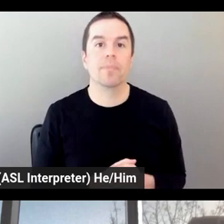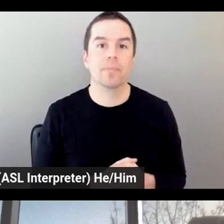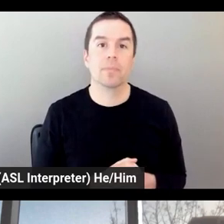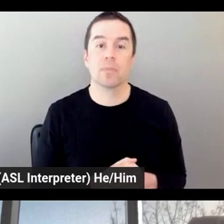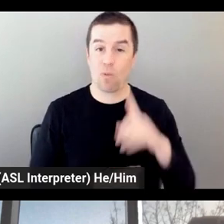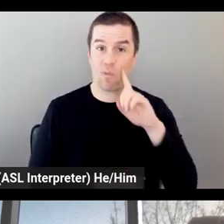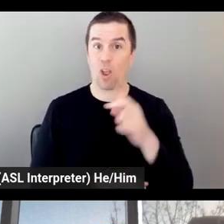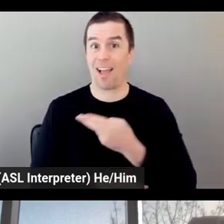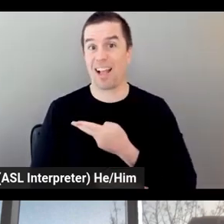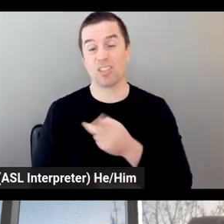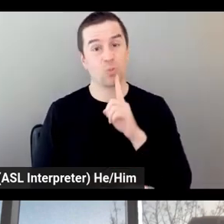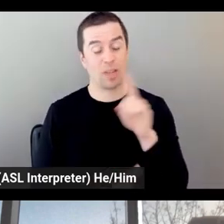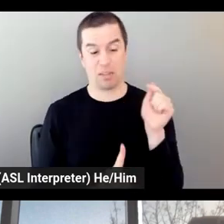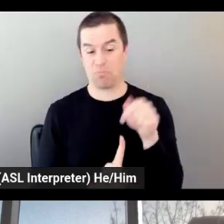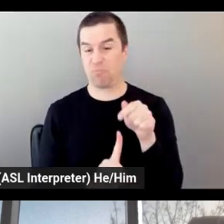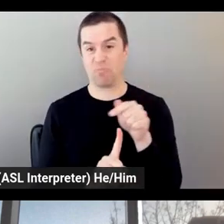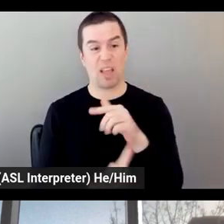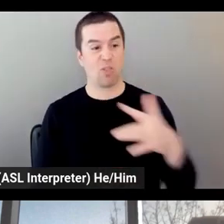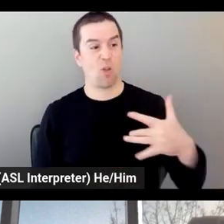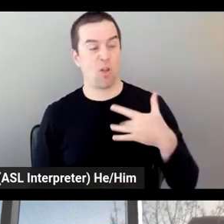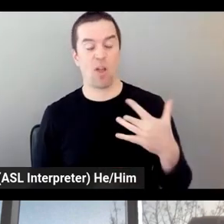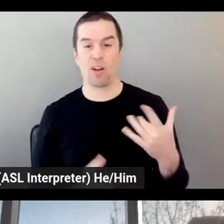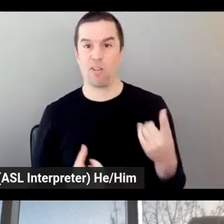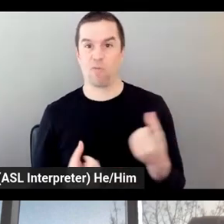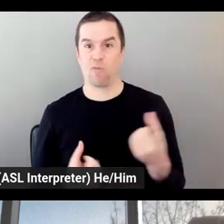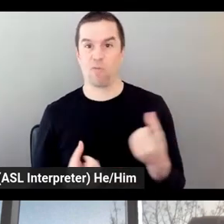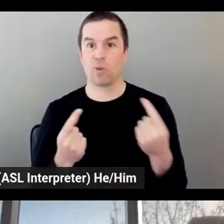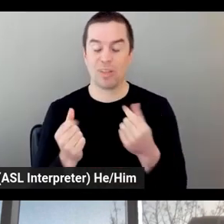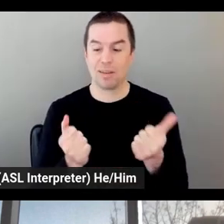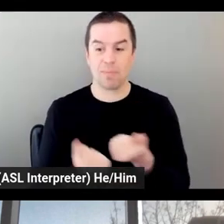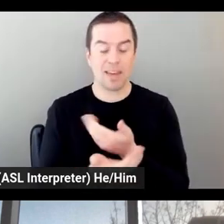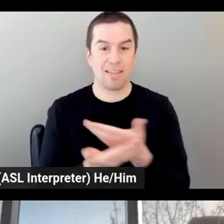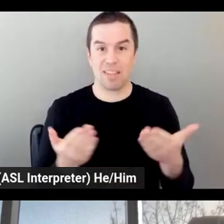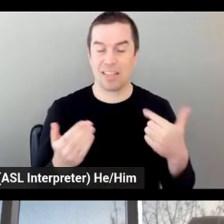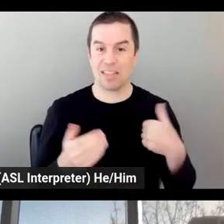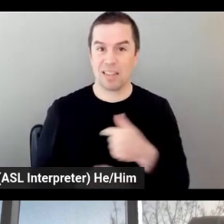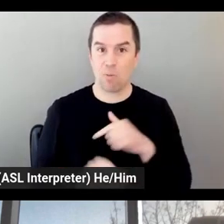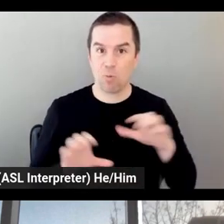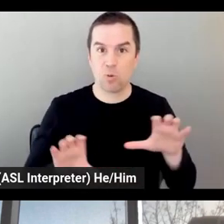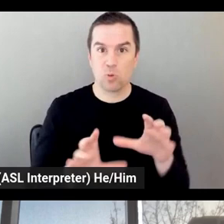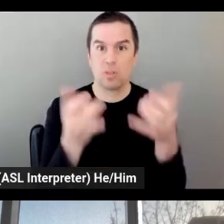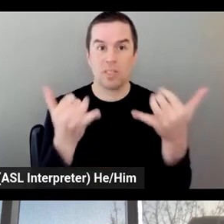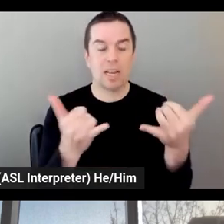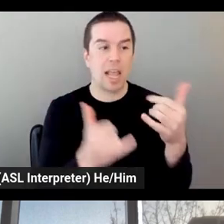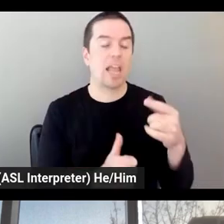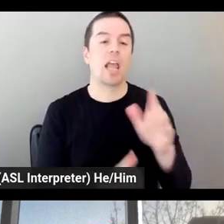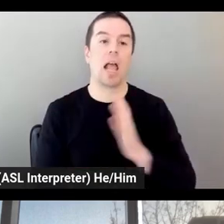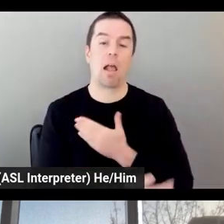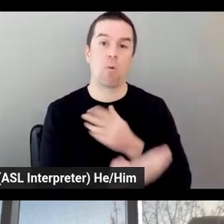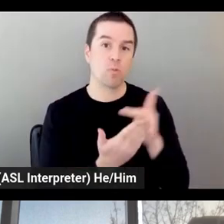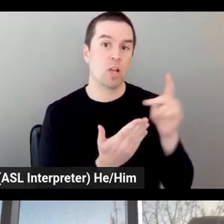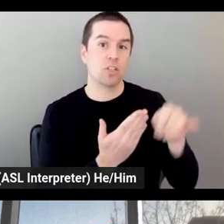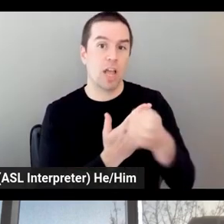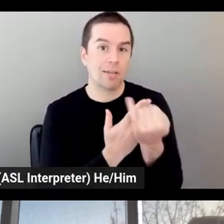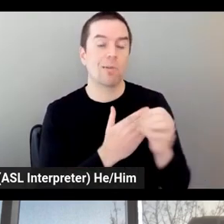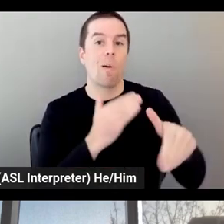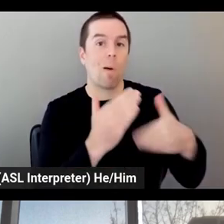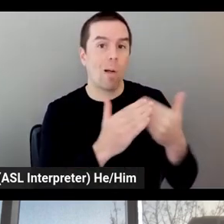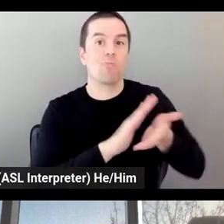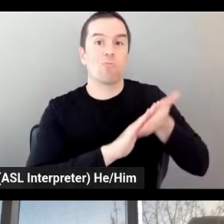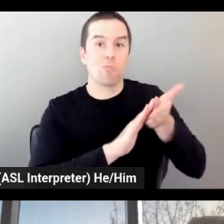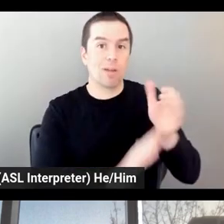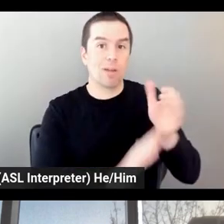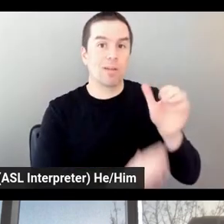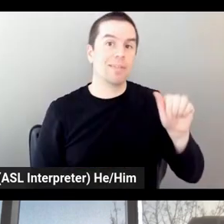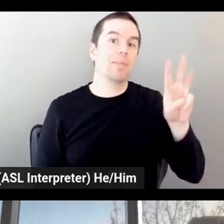Many of the things we are running today, many of the strategic projects are run on AWS. Well, it sounds like you certainly found the right